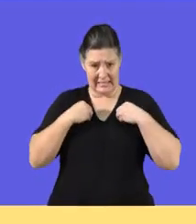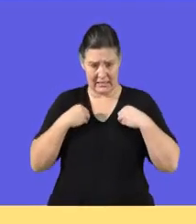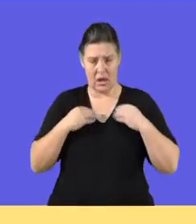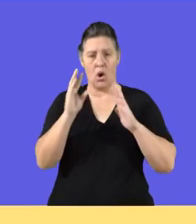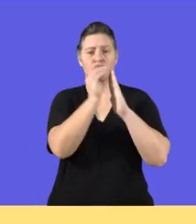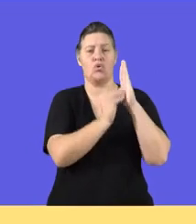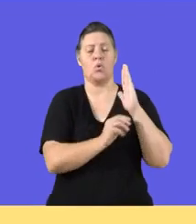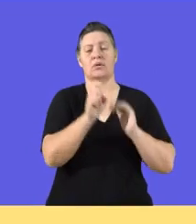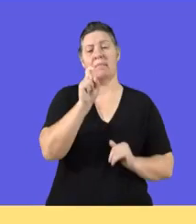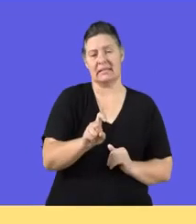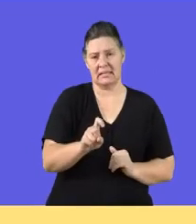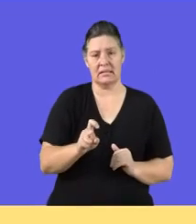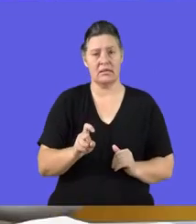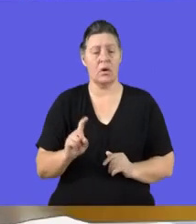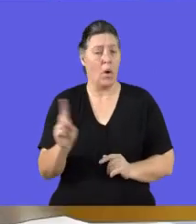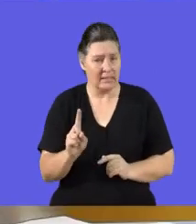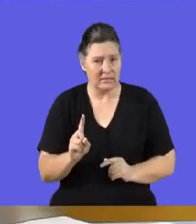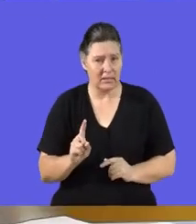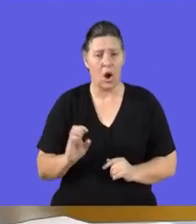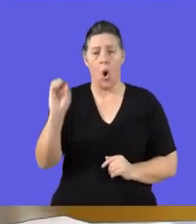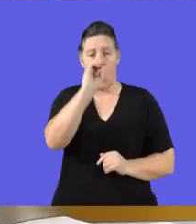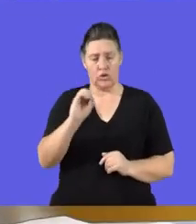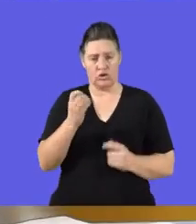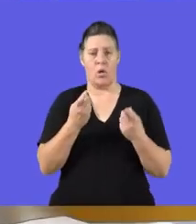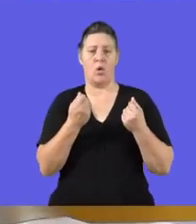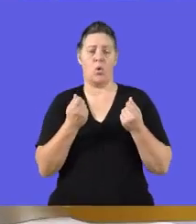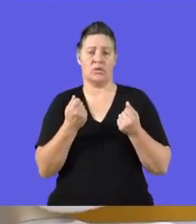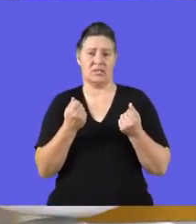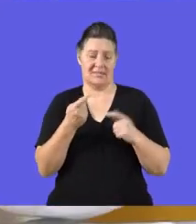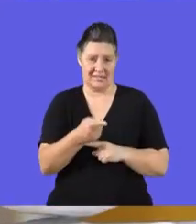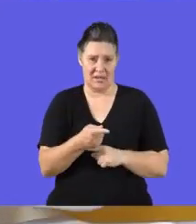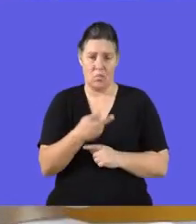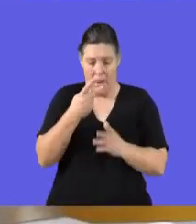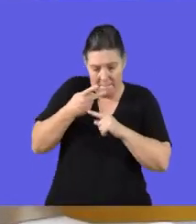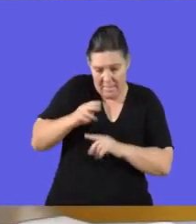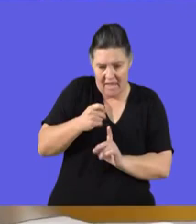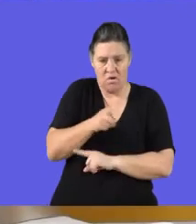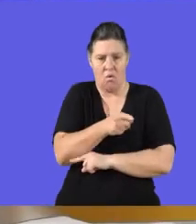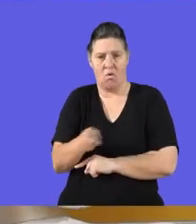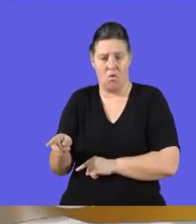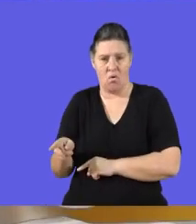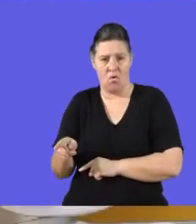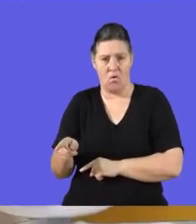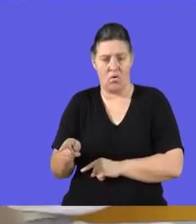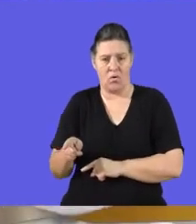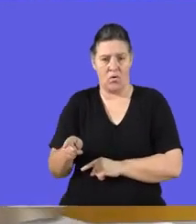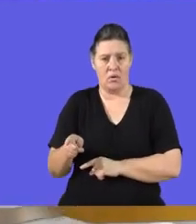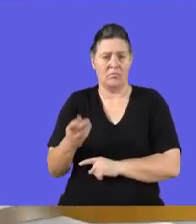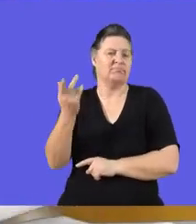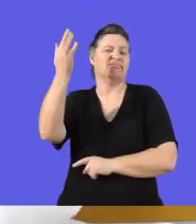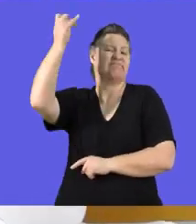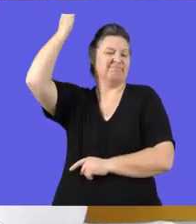assets must be recorded at the original cost price, that which we paid for them